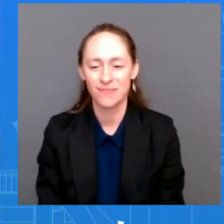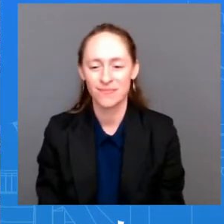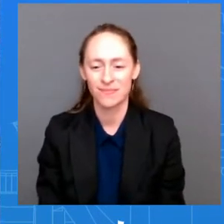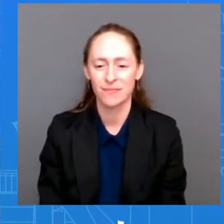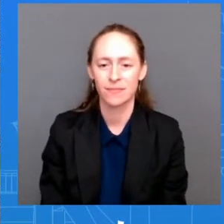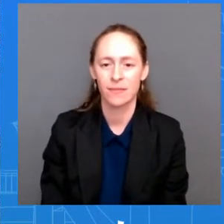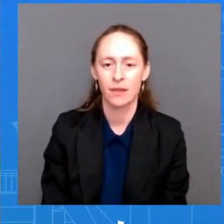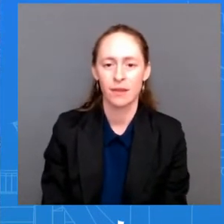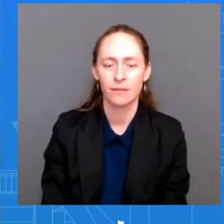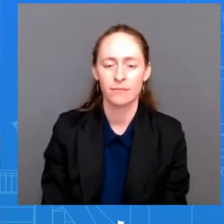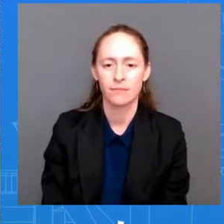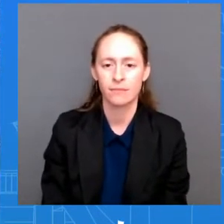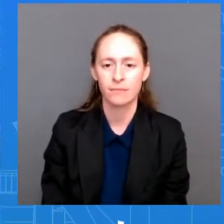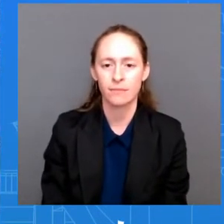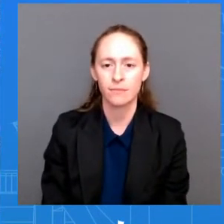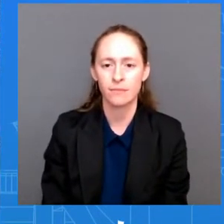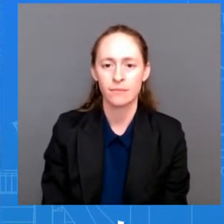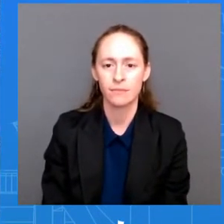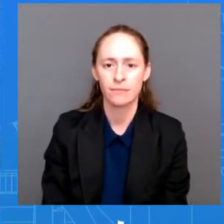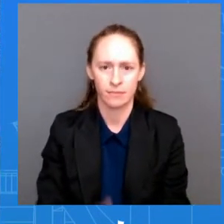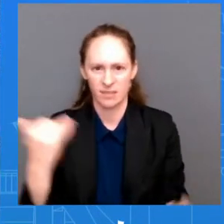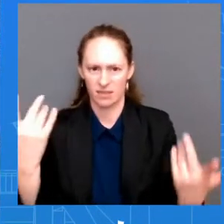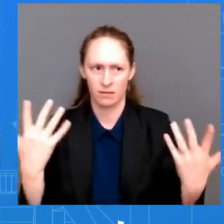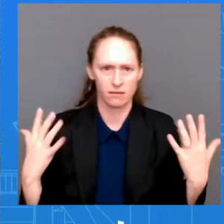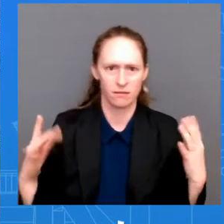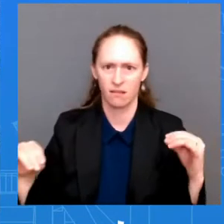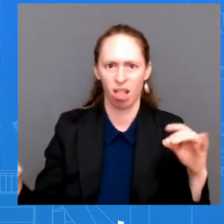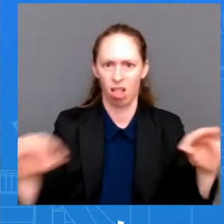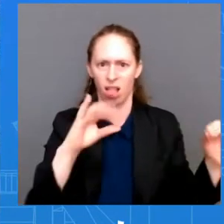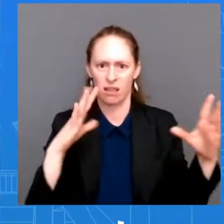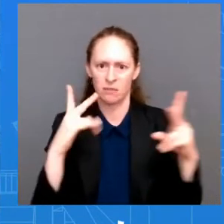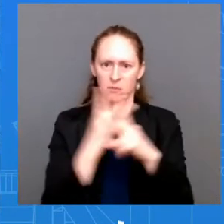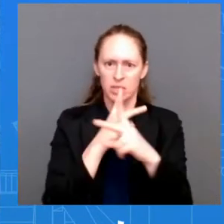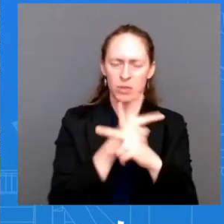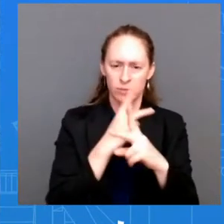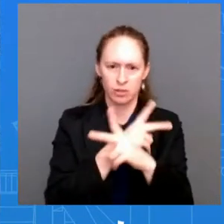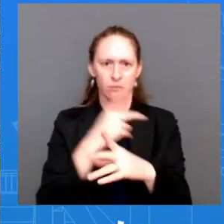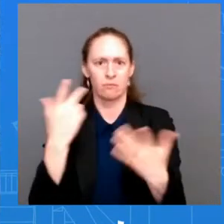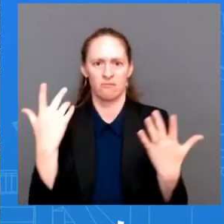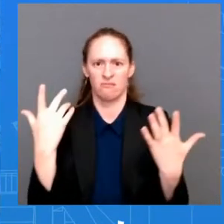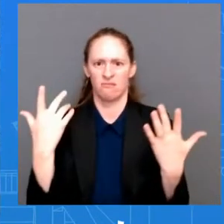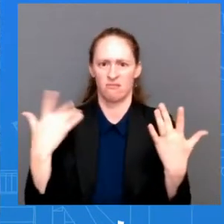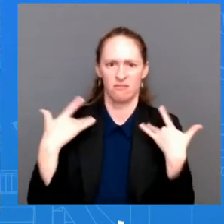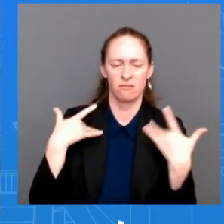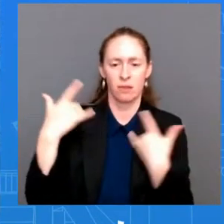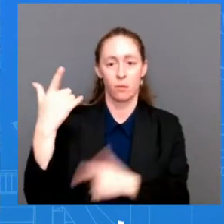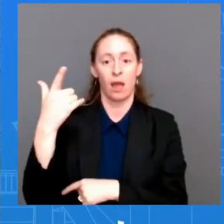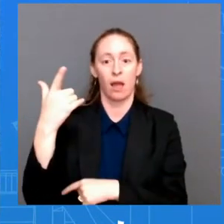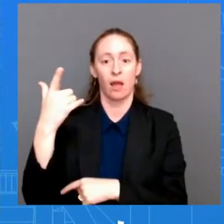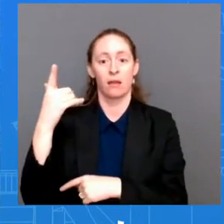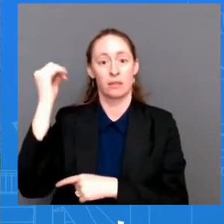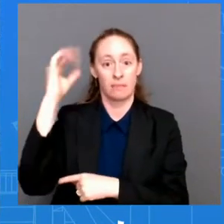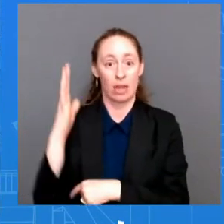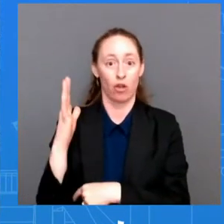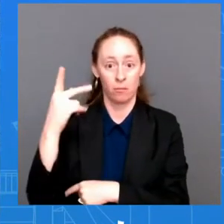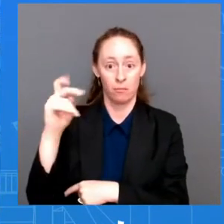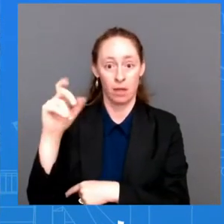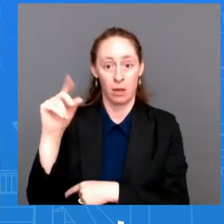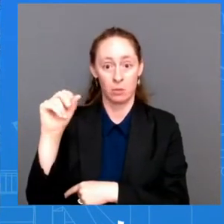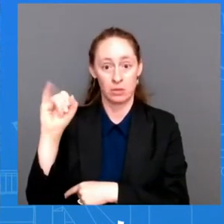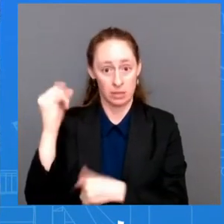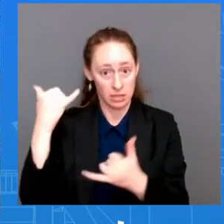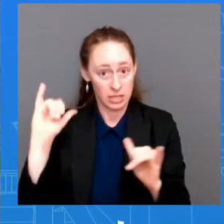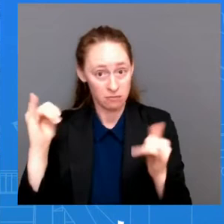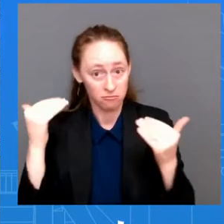the fact that Speaker Pelosi is still considering a trip, the fact that you're laying out all the possible reactions that China could